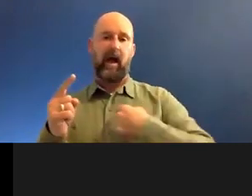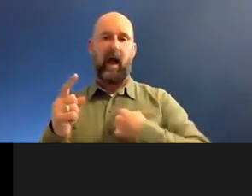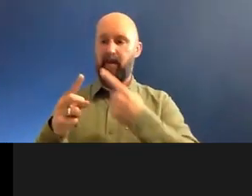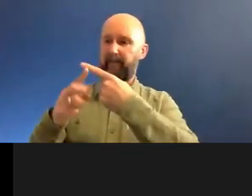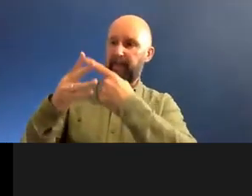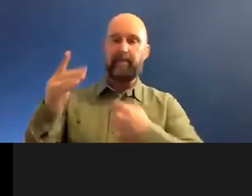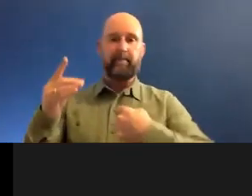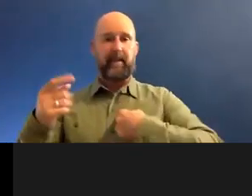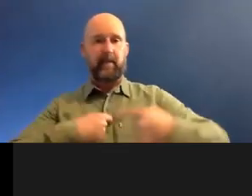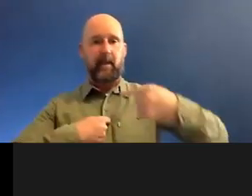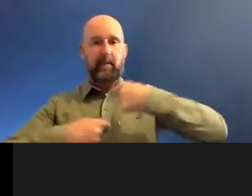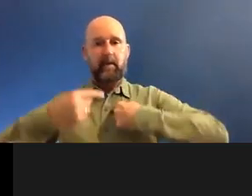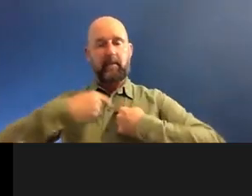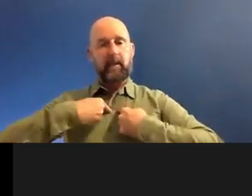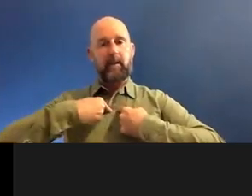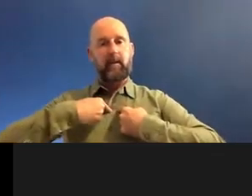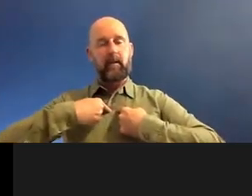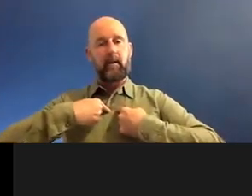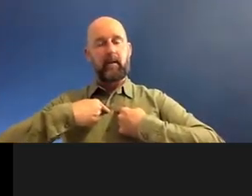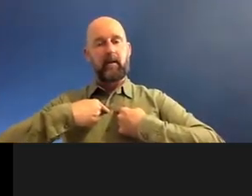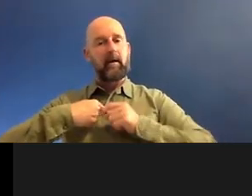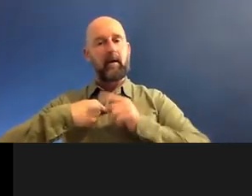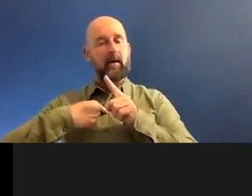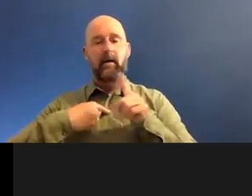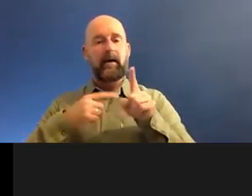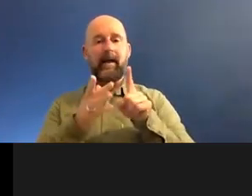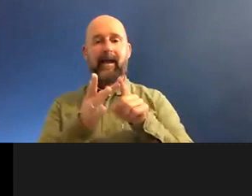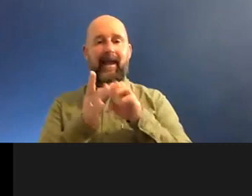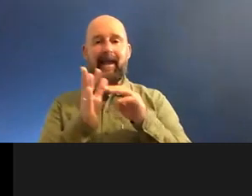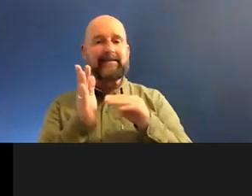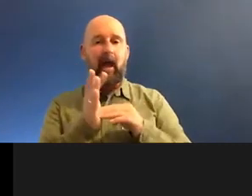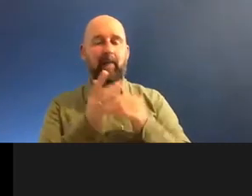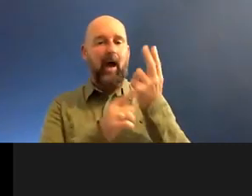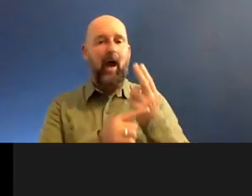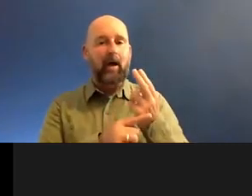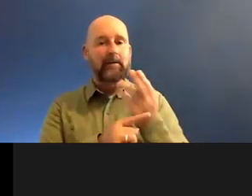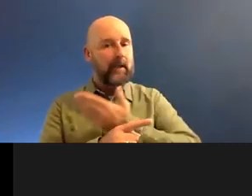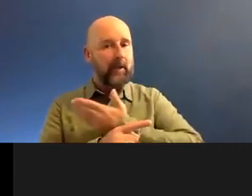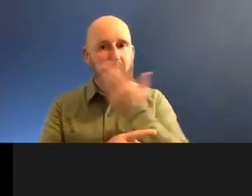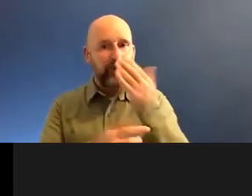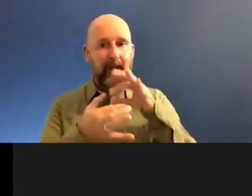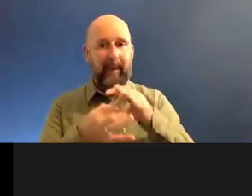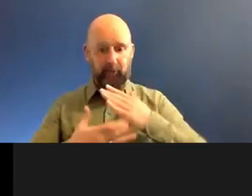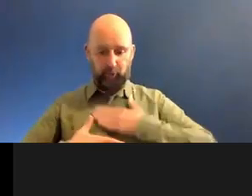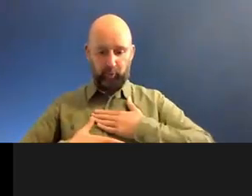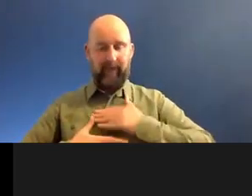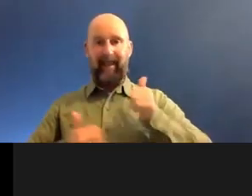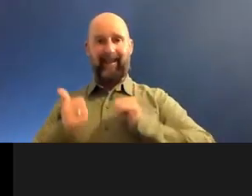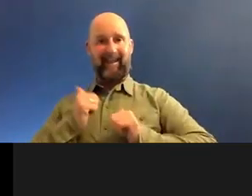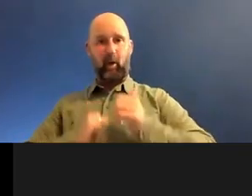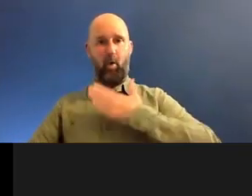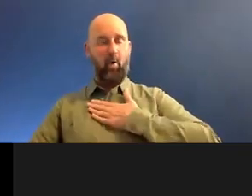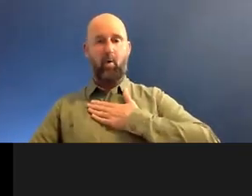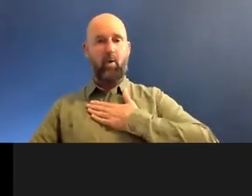me, me, me. It's about the person, but with Islamic art, it's nothing to do about you. It's nothing to do about your ego. It's about